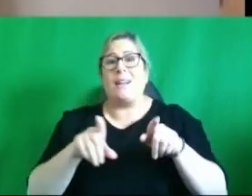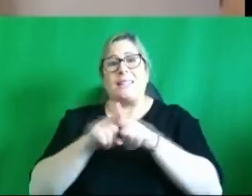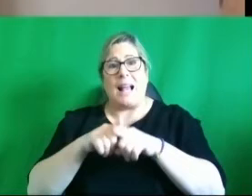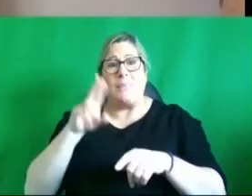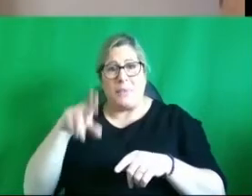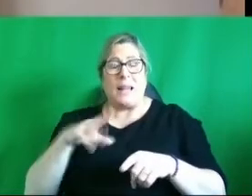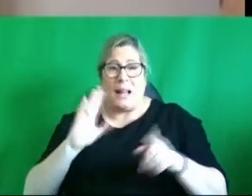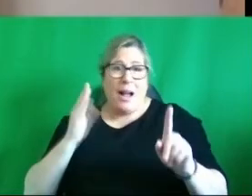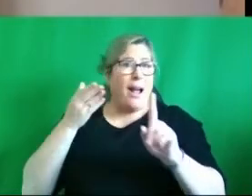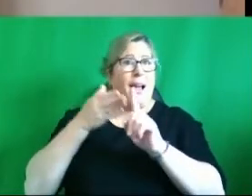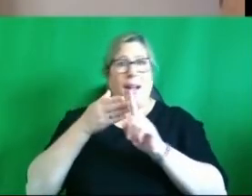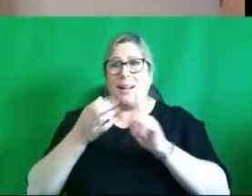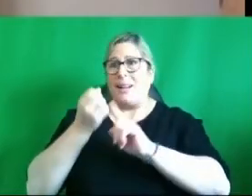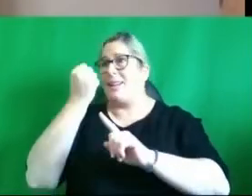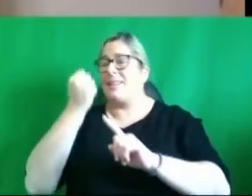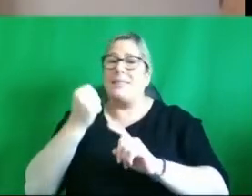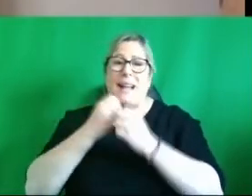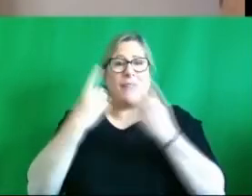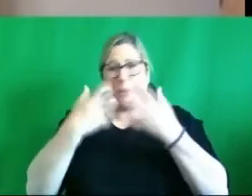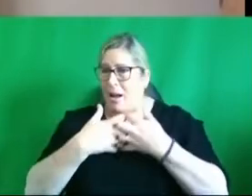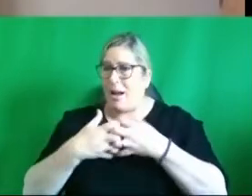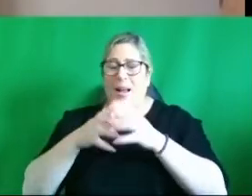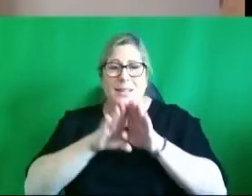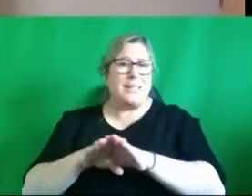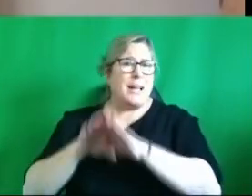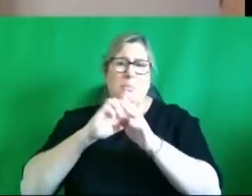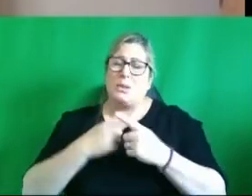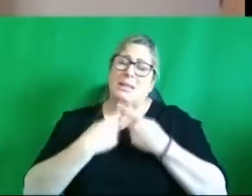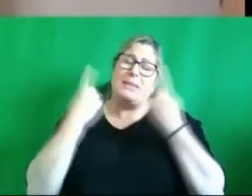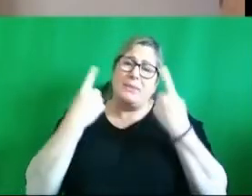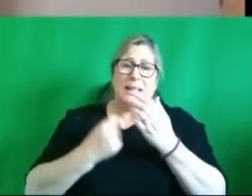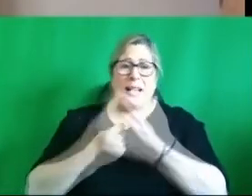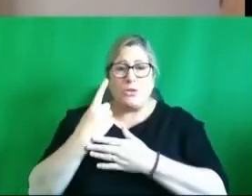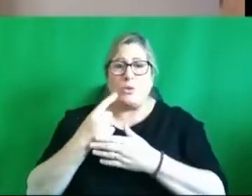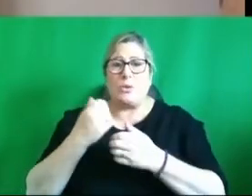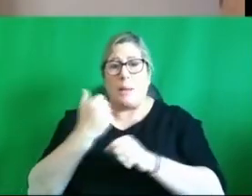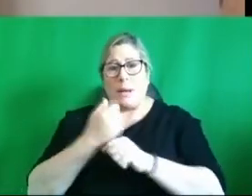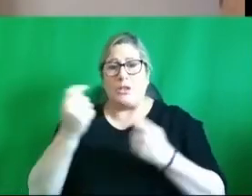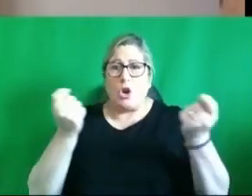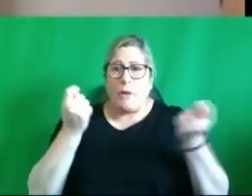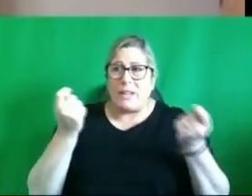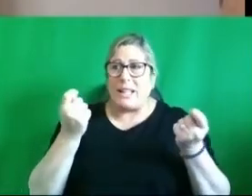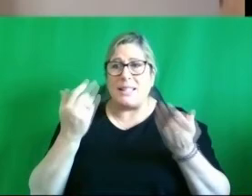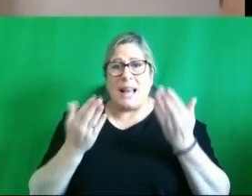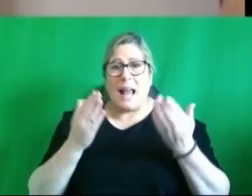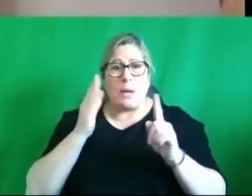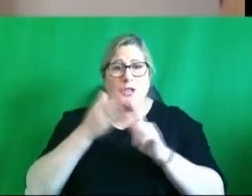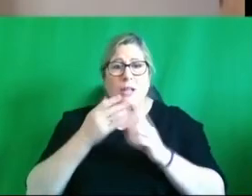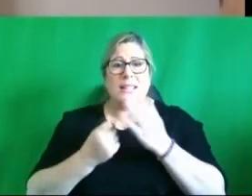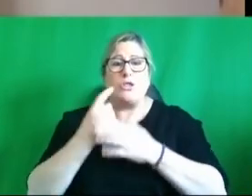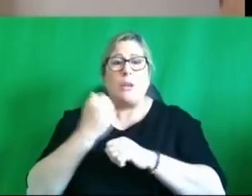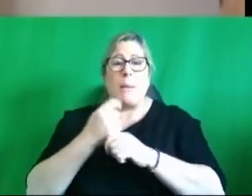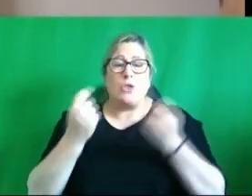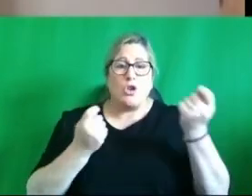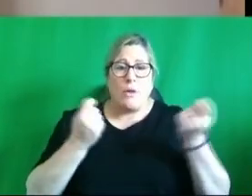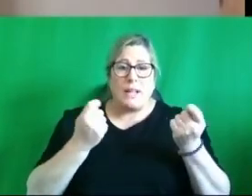aligned but there are broader issues around governance and how we address issues of governance and policy making and i